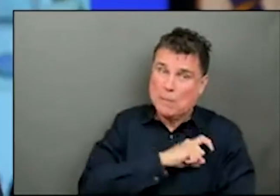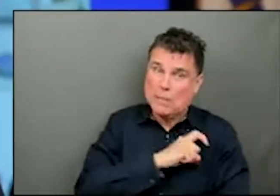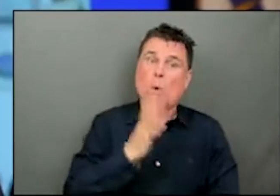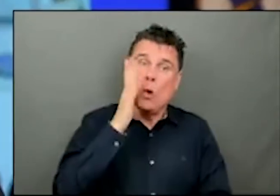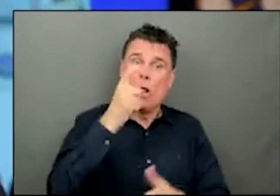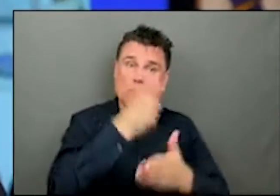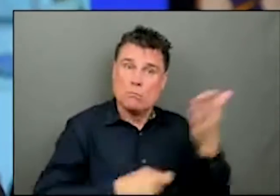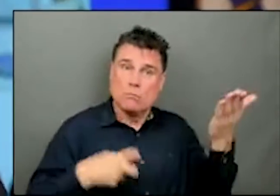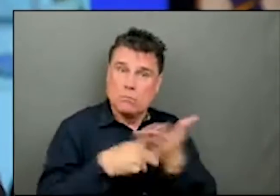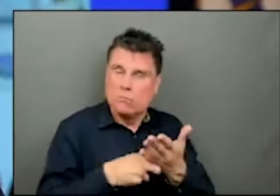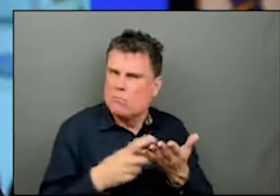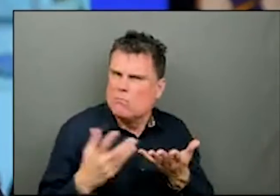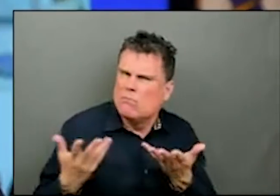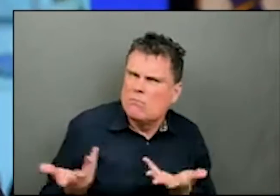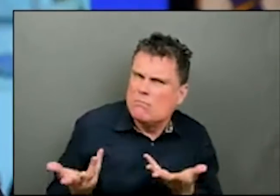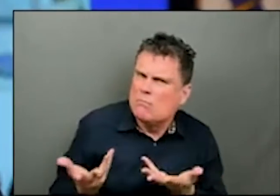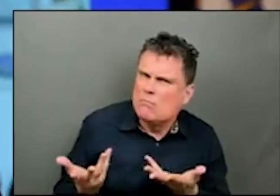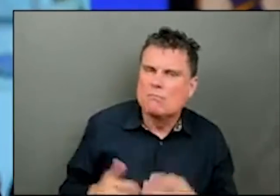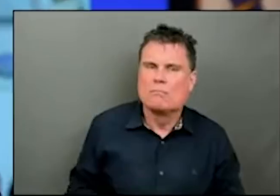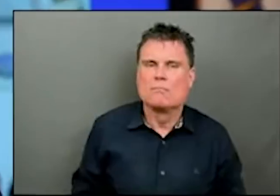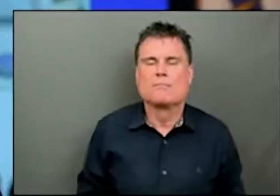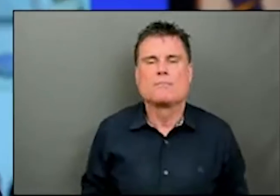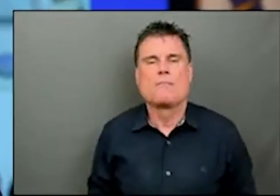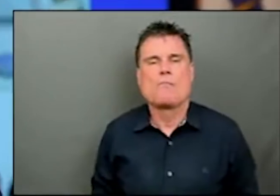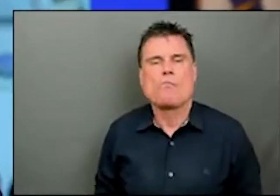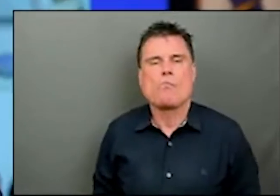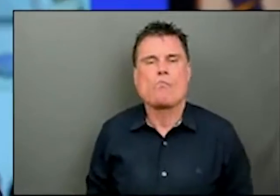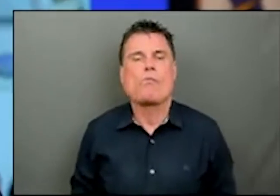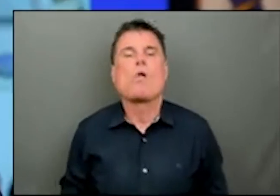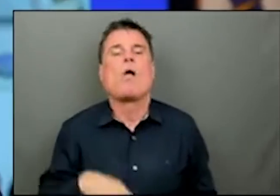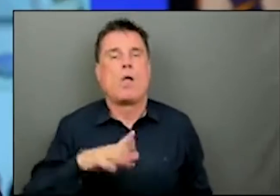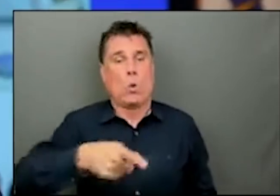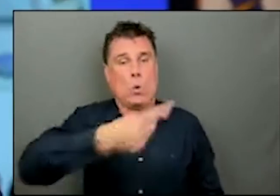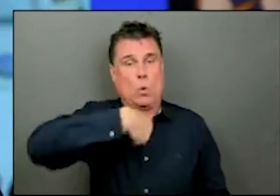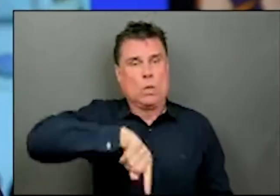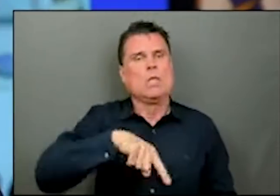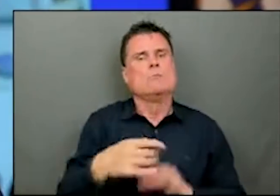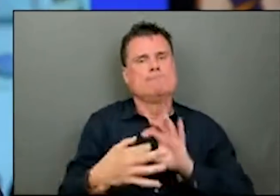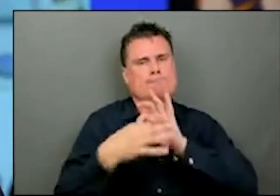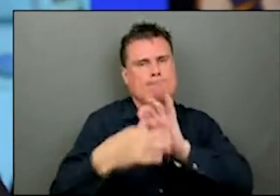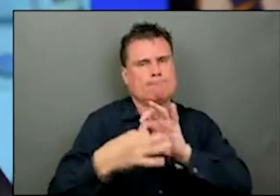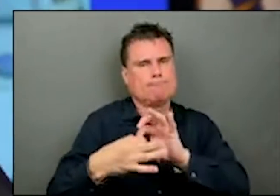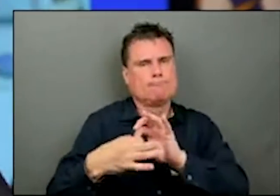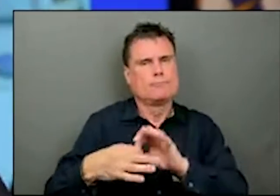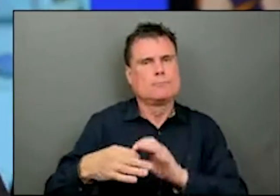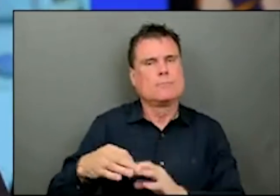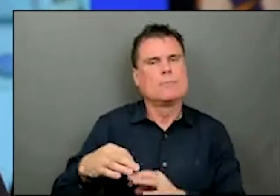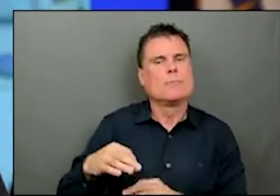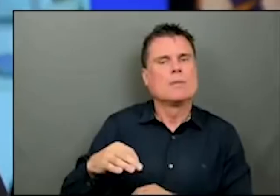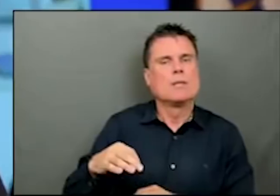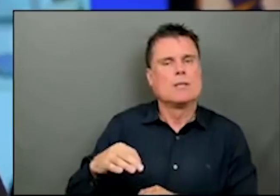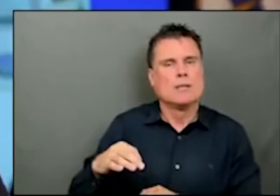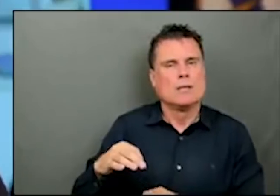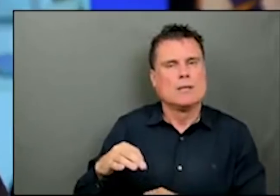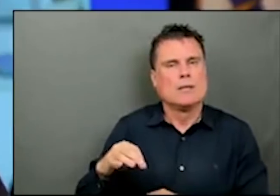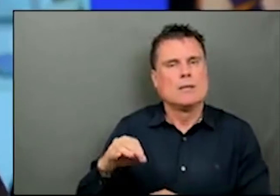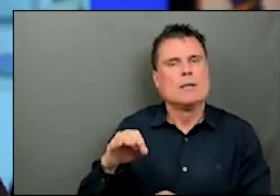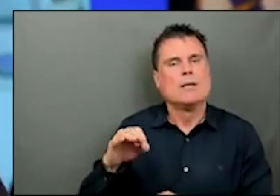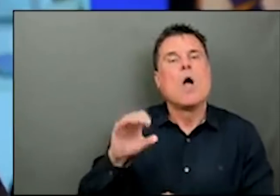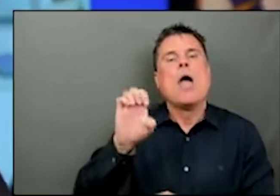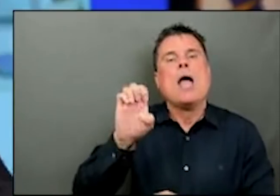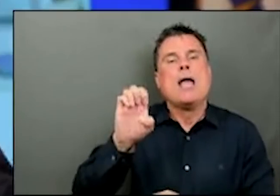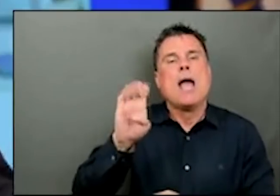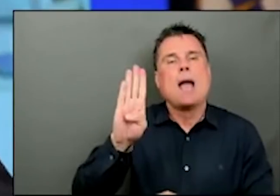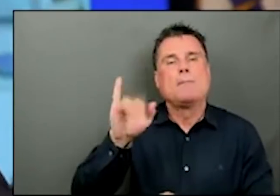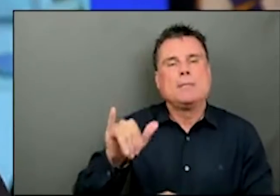again, we've been working with E-Division, which is the, for those who were uninitiated on these terms, E stands for